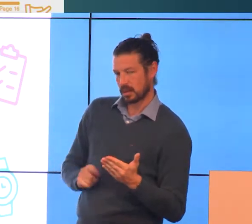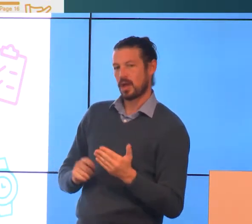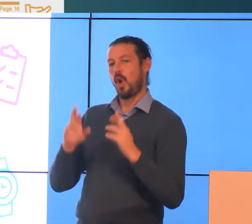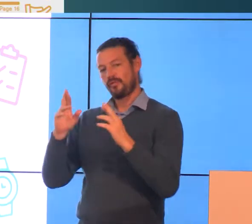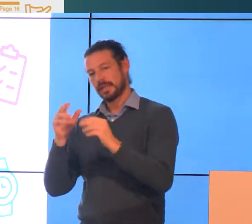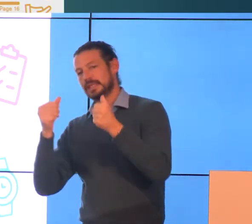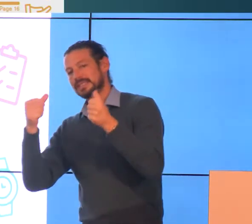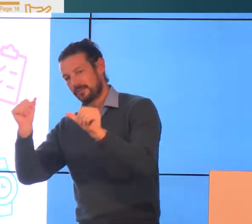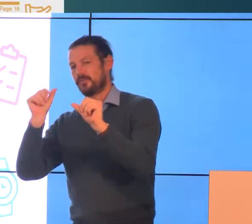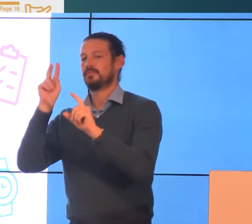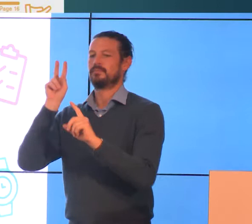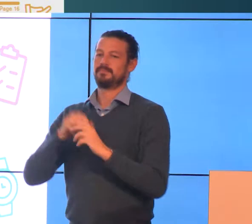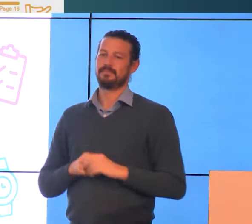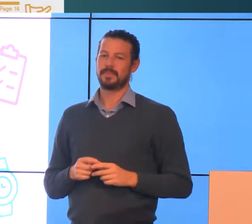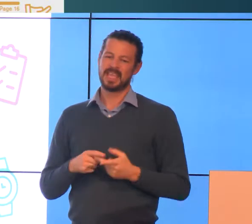if you're eligible.